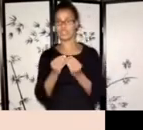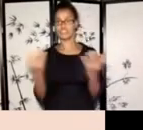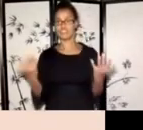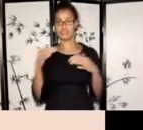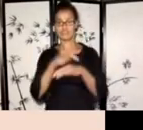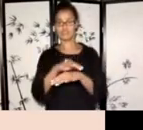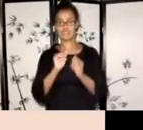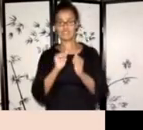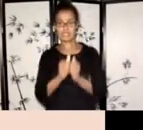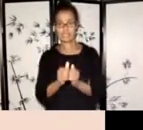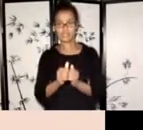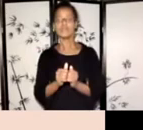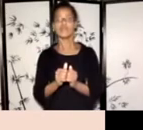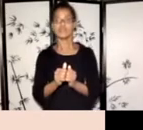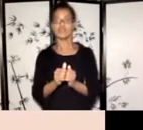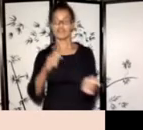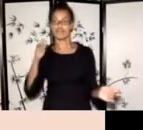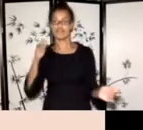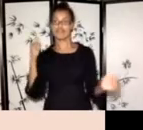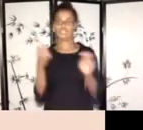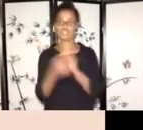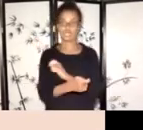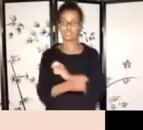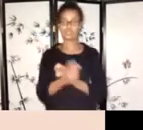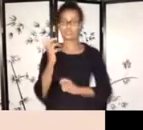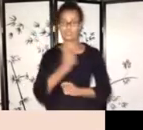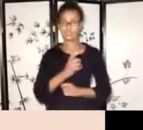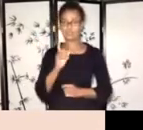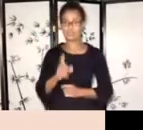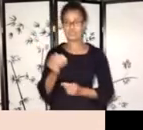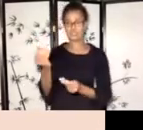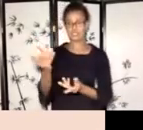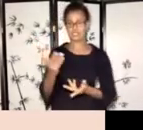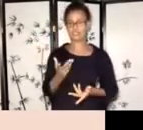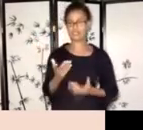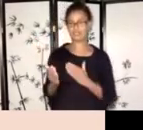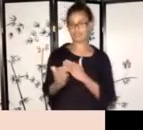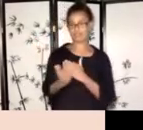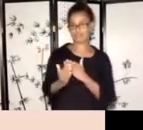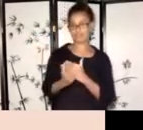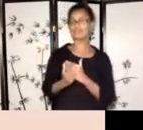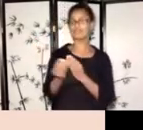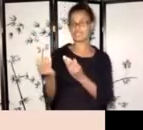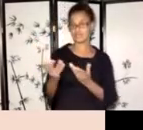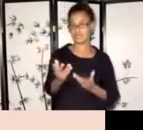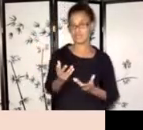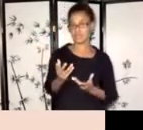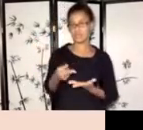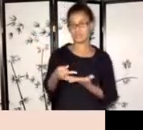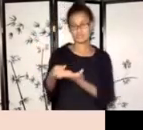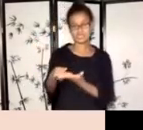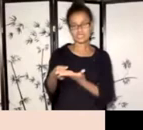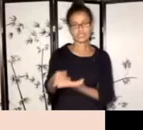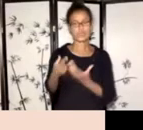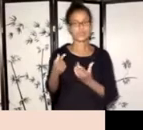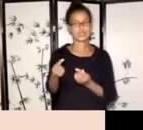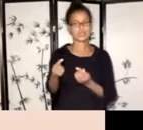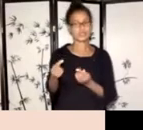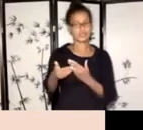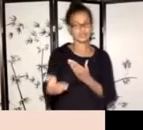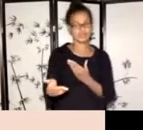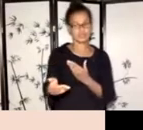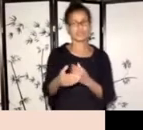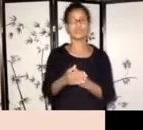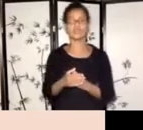then you definitely have to let us know. And, um, you know, we can talk about it from there and hopefully you don't have to